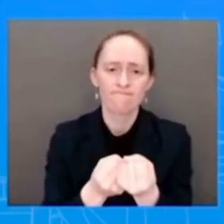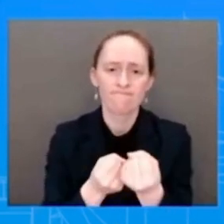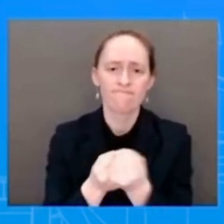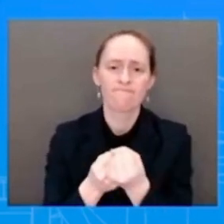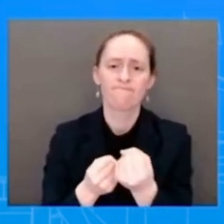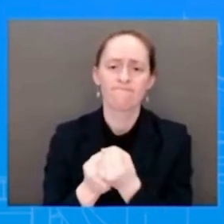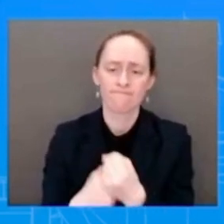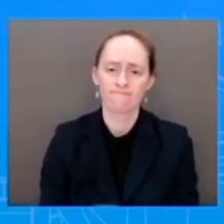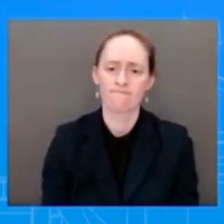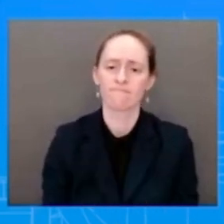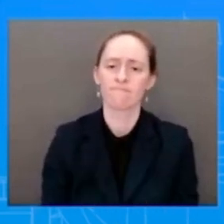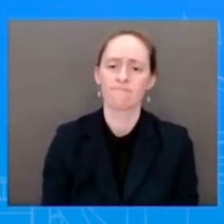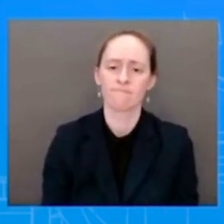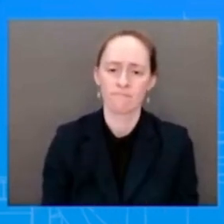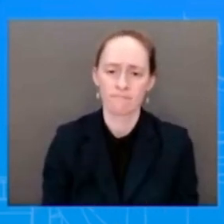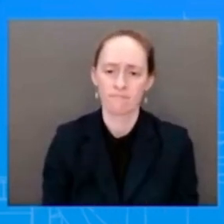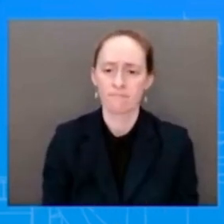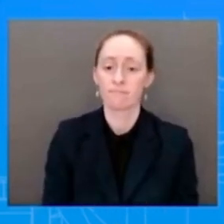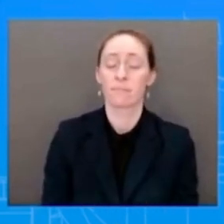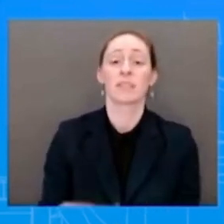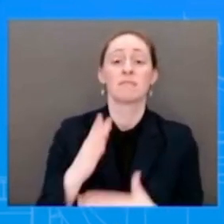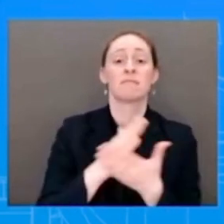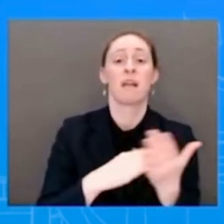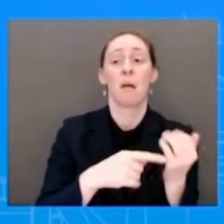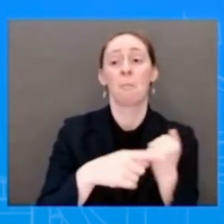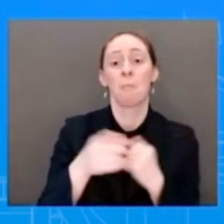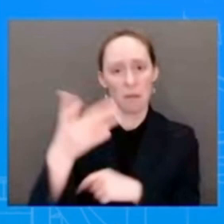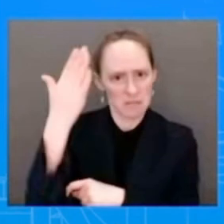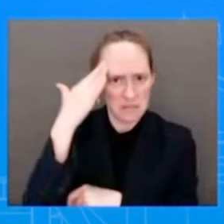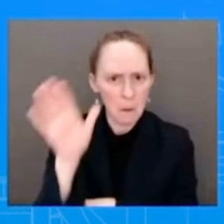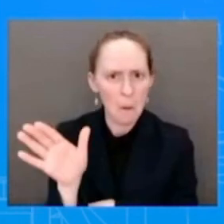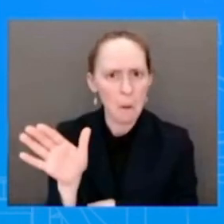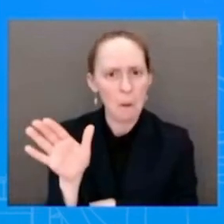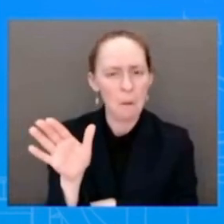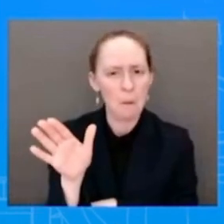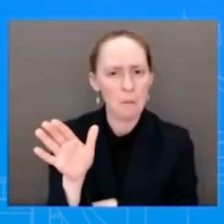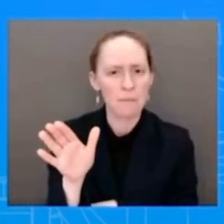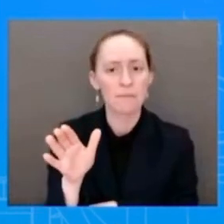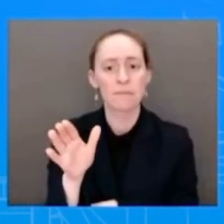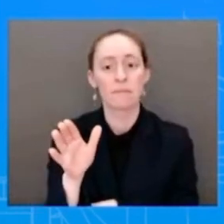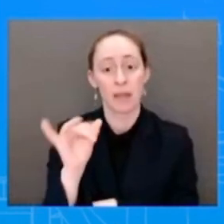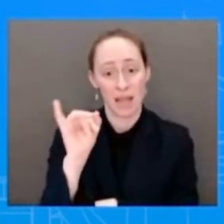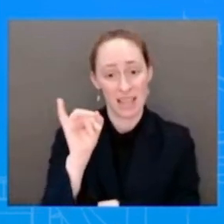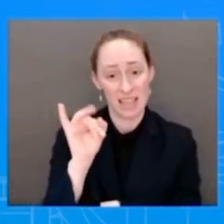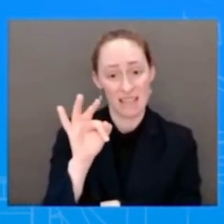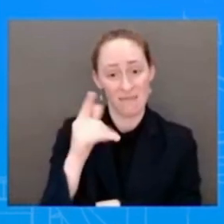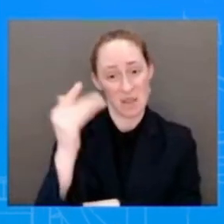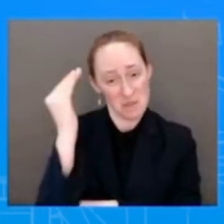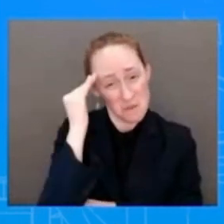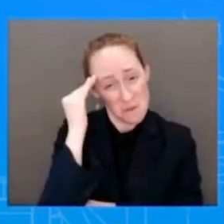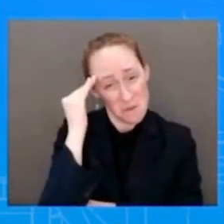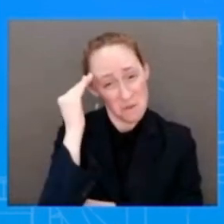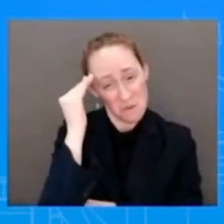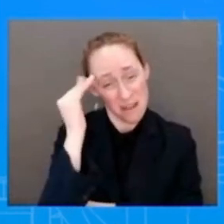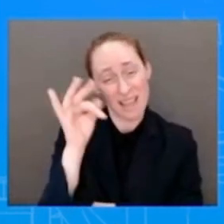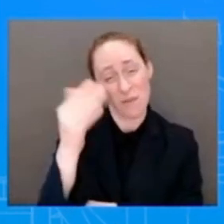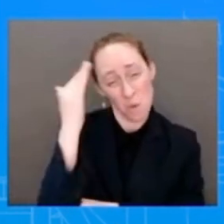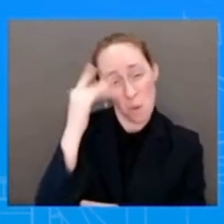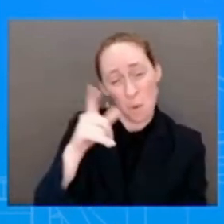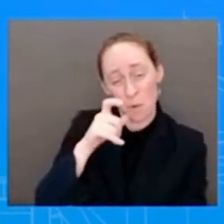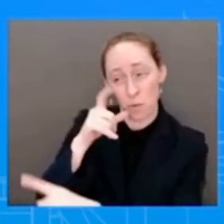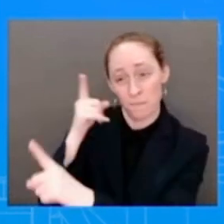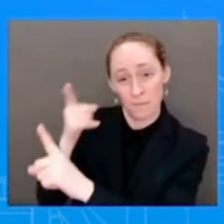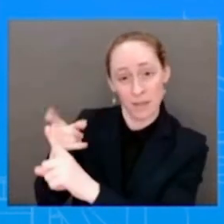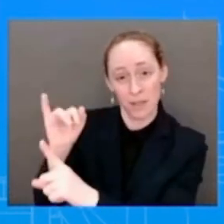all of those conversations, but if you know Joe Biden and if you've been around Joe Biden, you know that this is something that the President